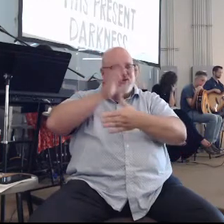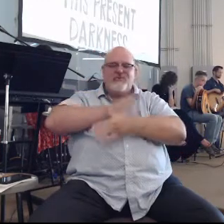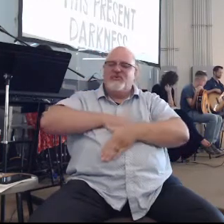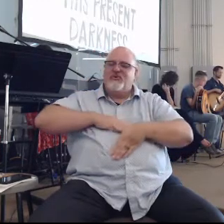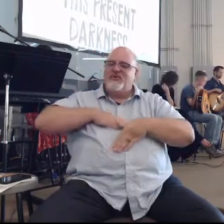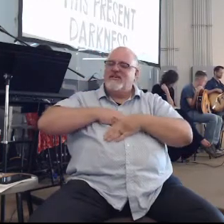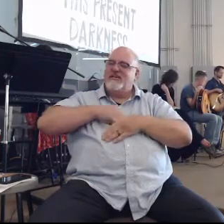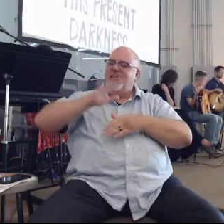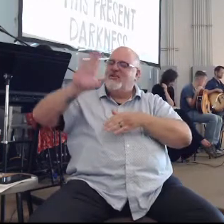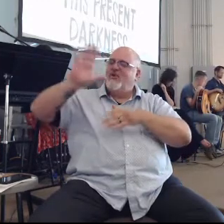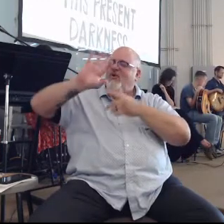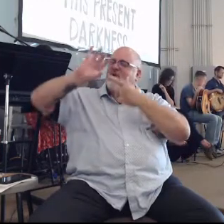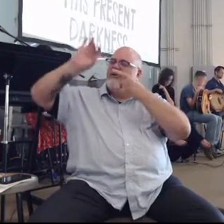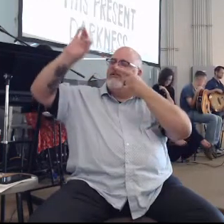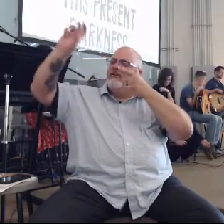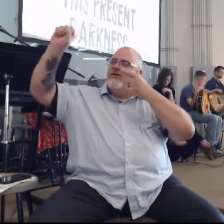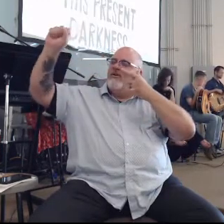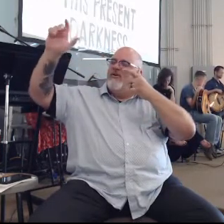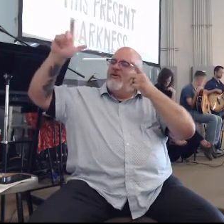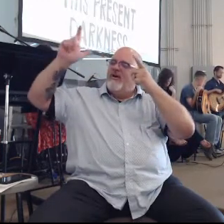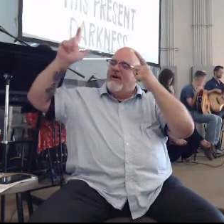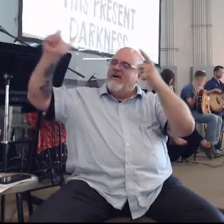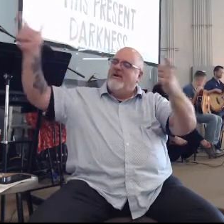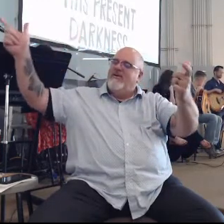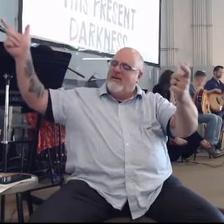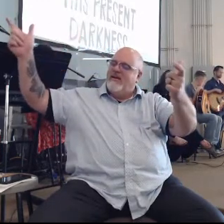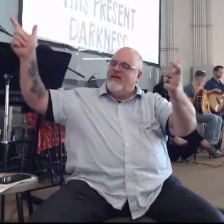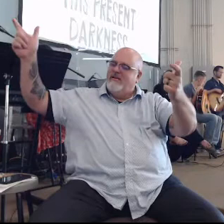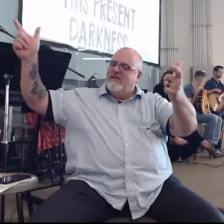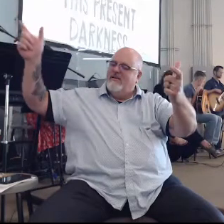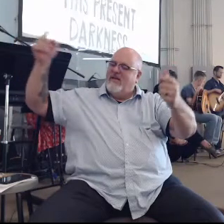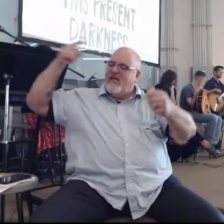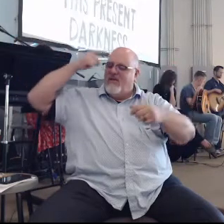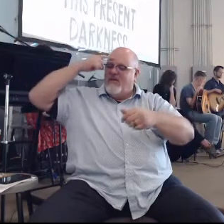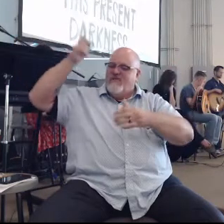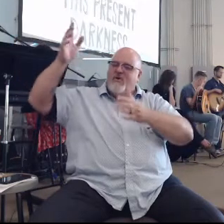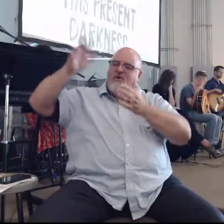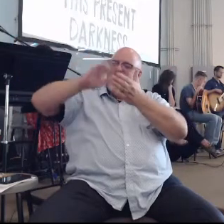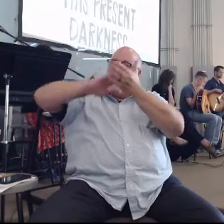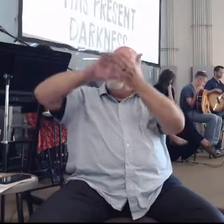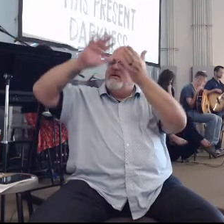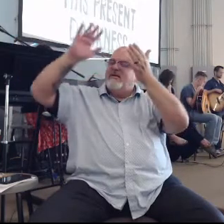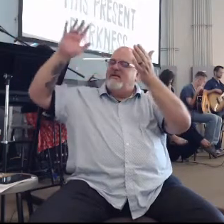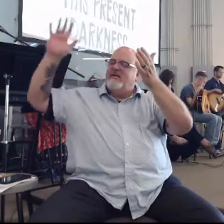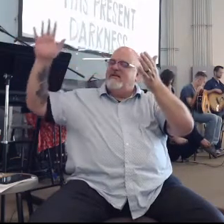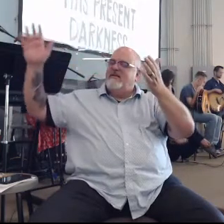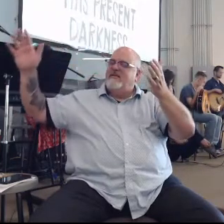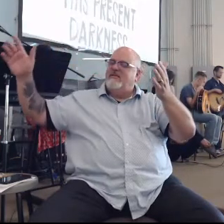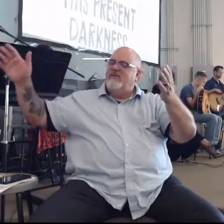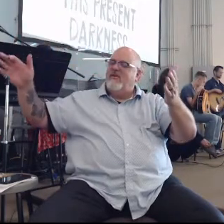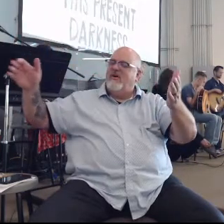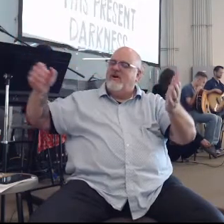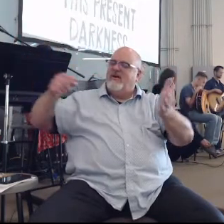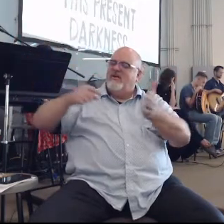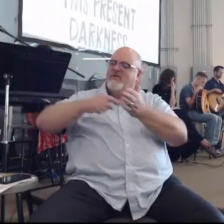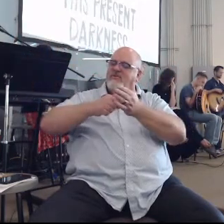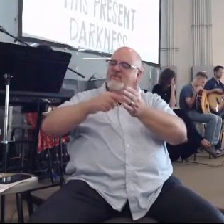you are, for the glowing that you displayed before your disciples that day.